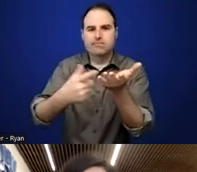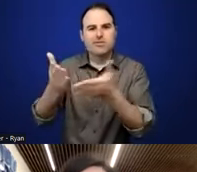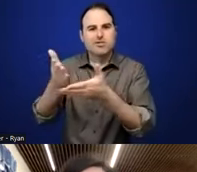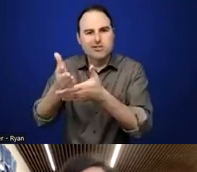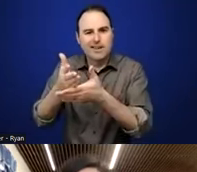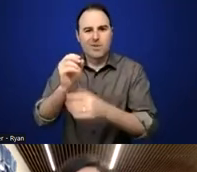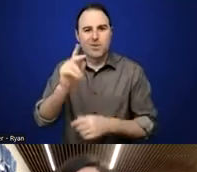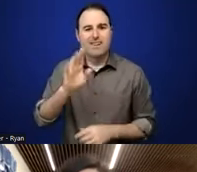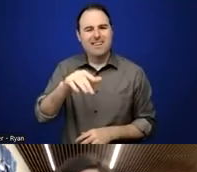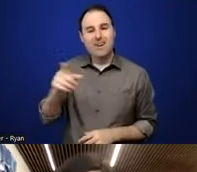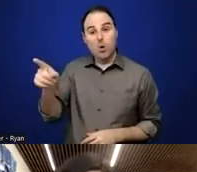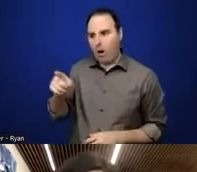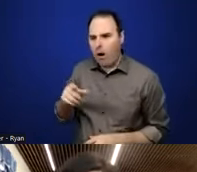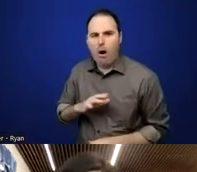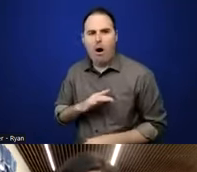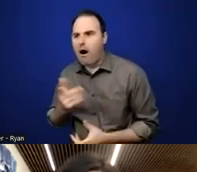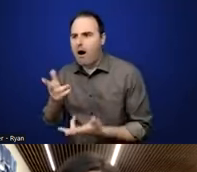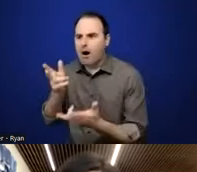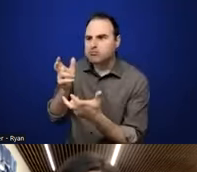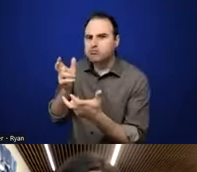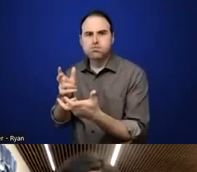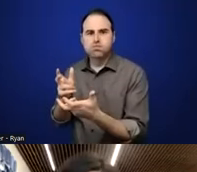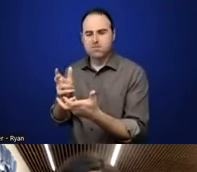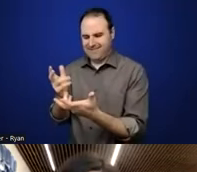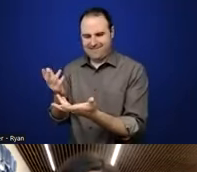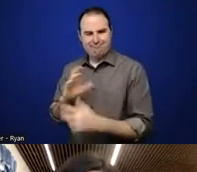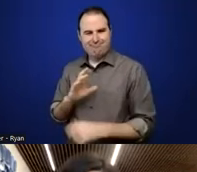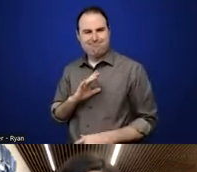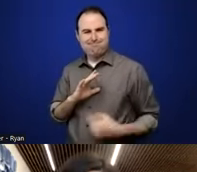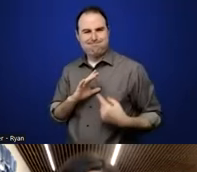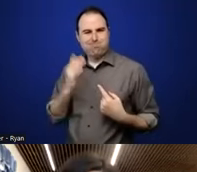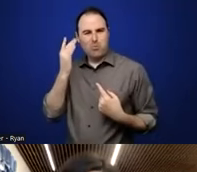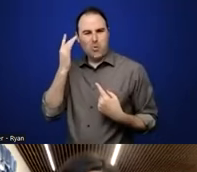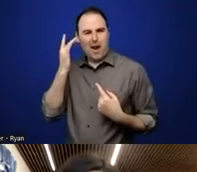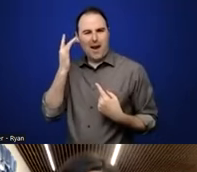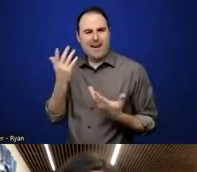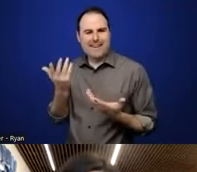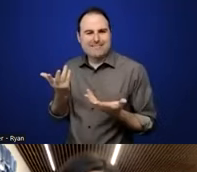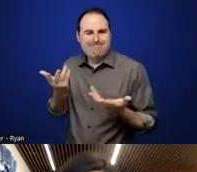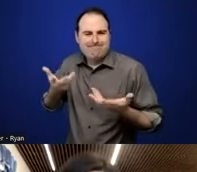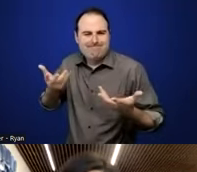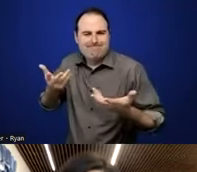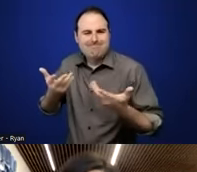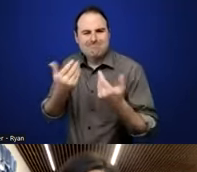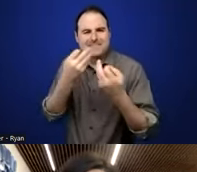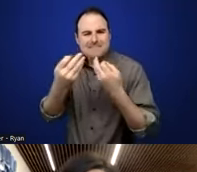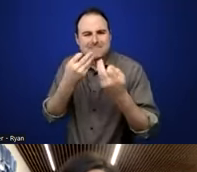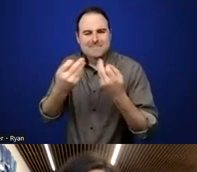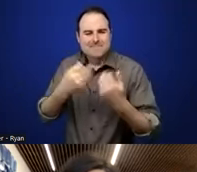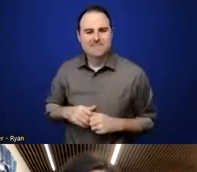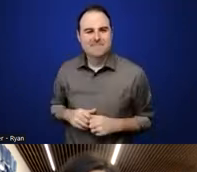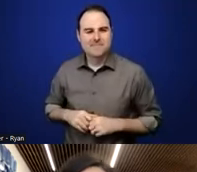what was meaningful for you for you inside of that. What was it about that, that there was that was meaningful for you.